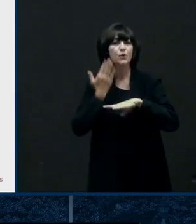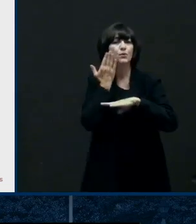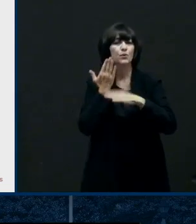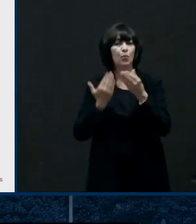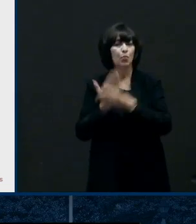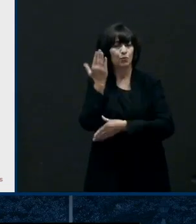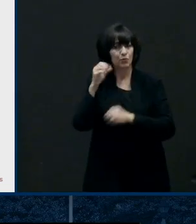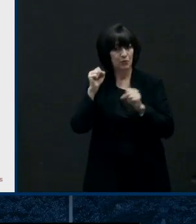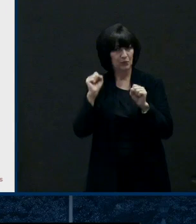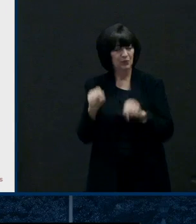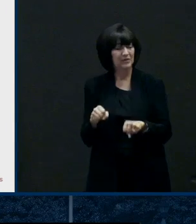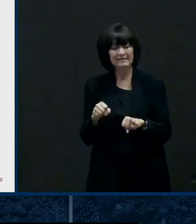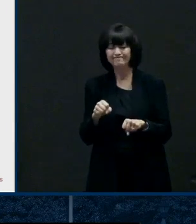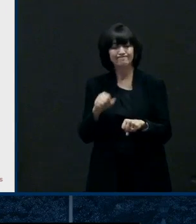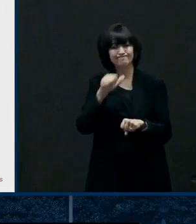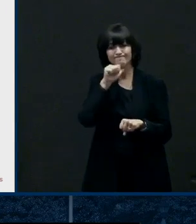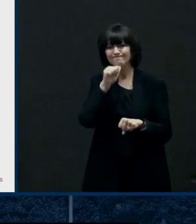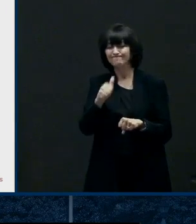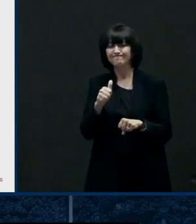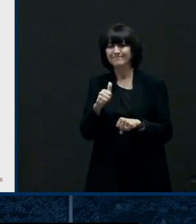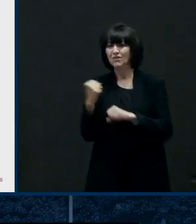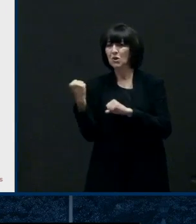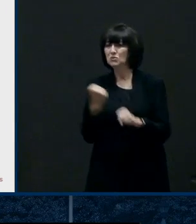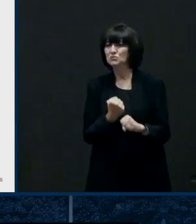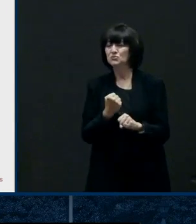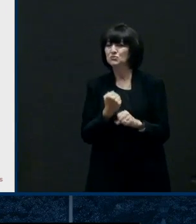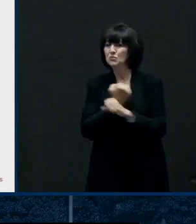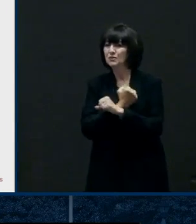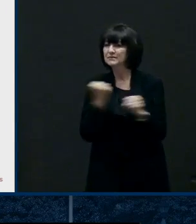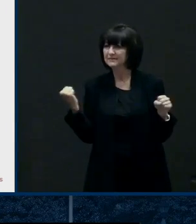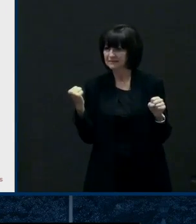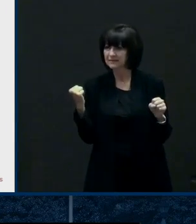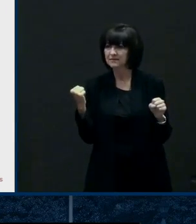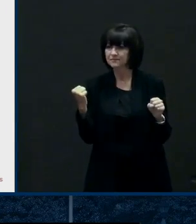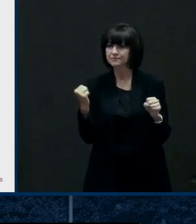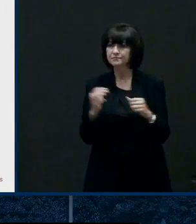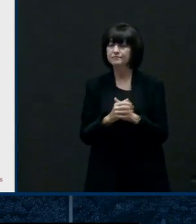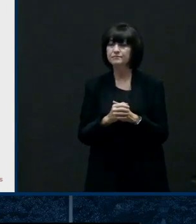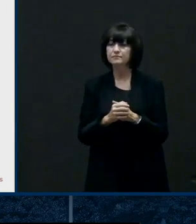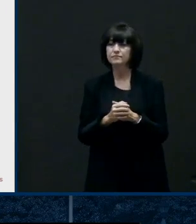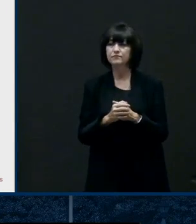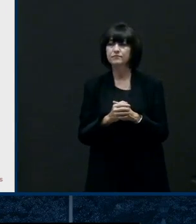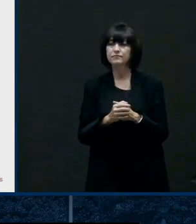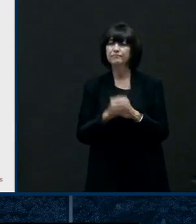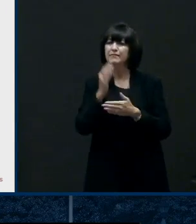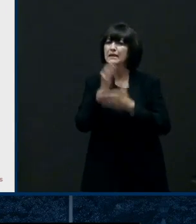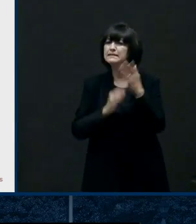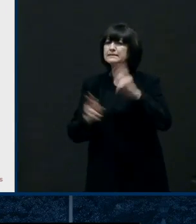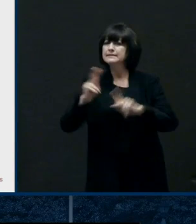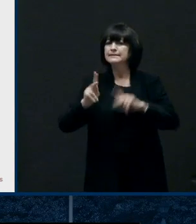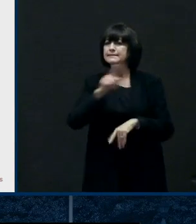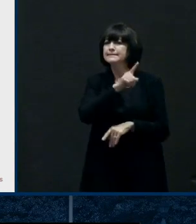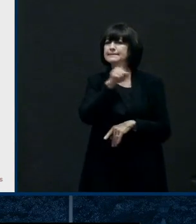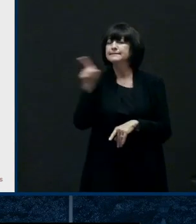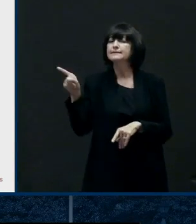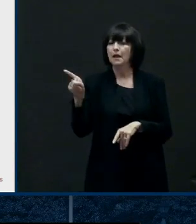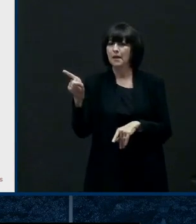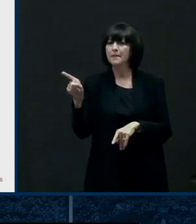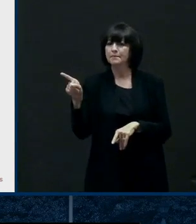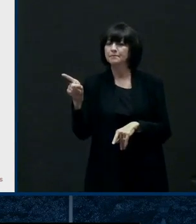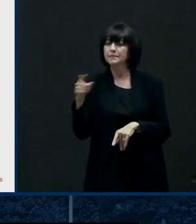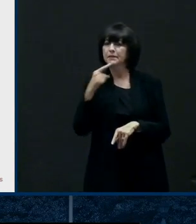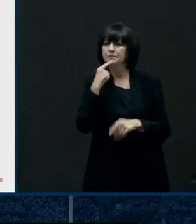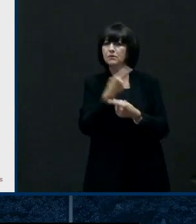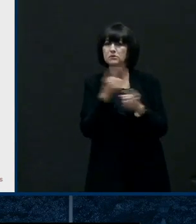exemptions um there are a lot of folks who will claim they have a medical exemption to to wearing a face